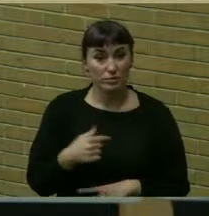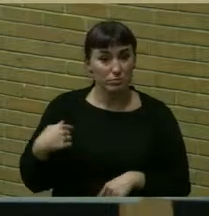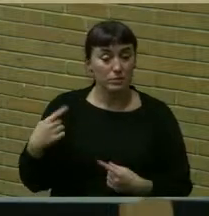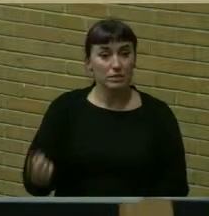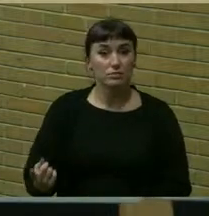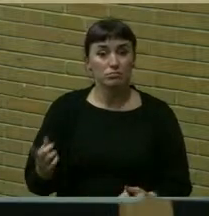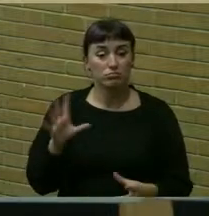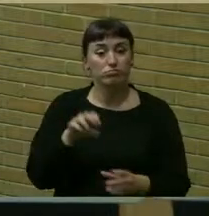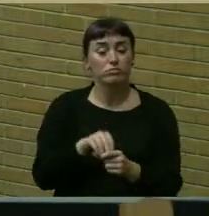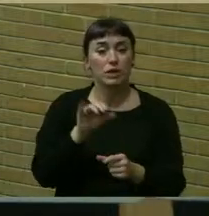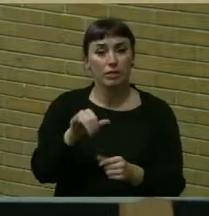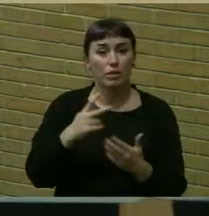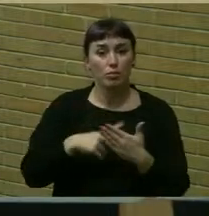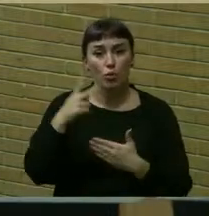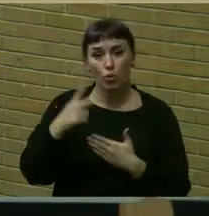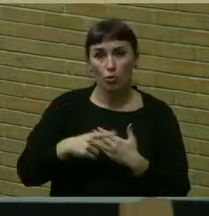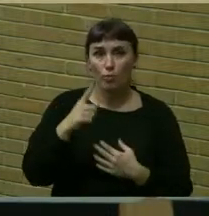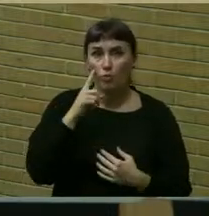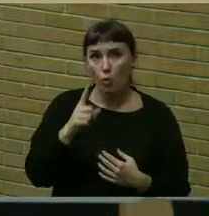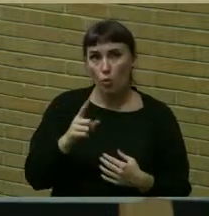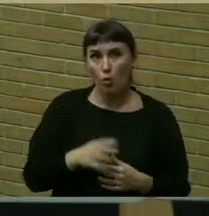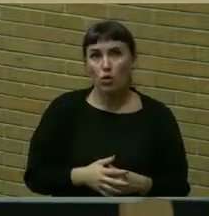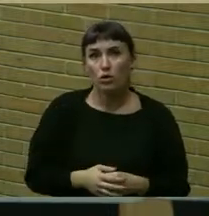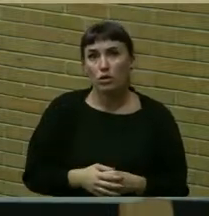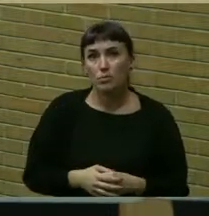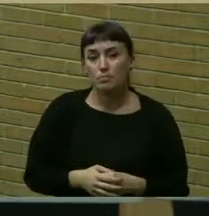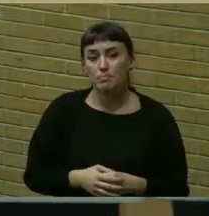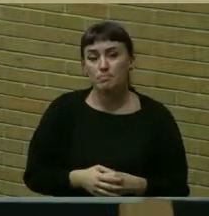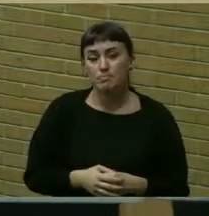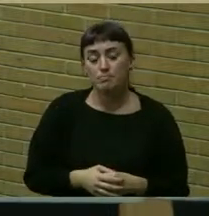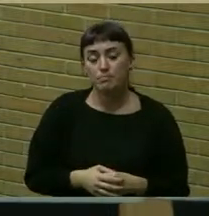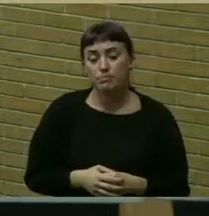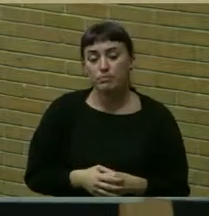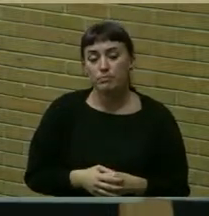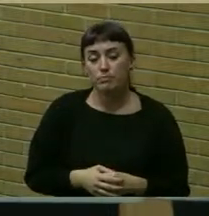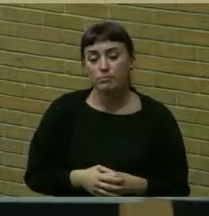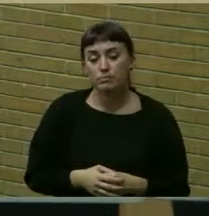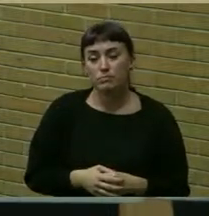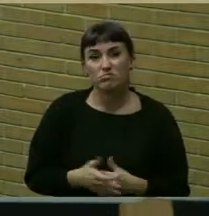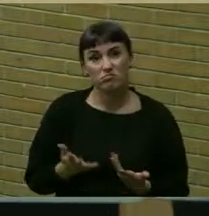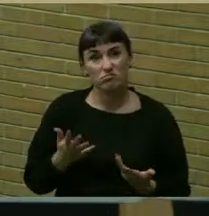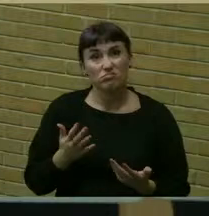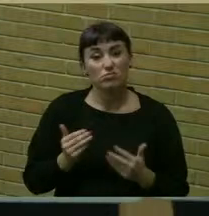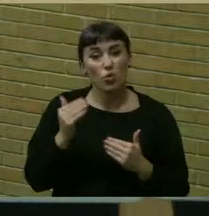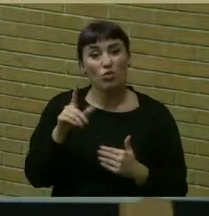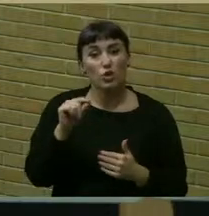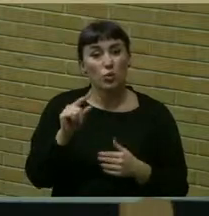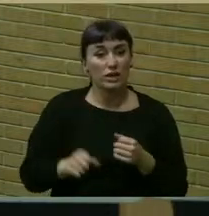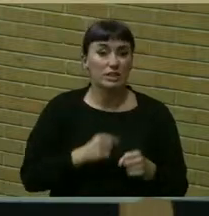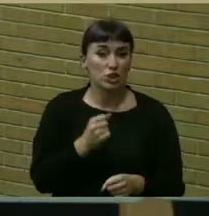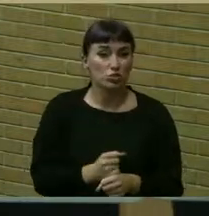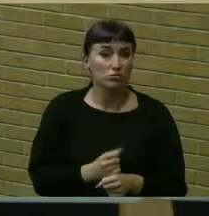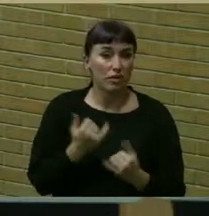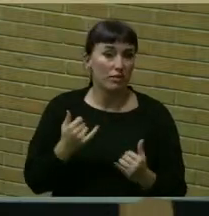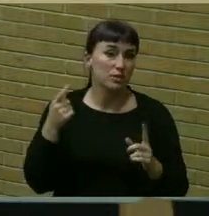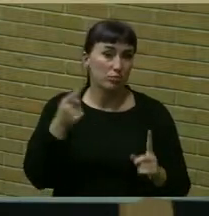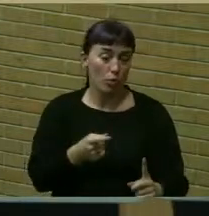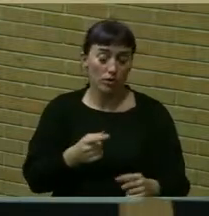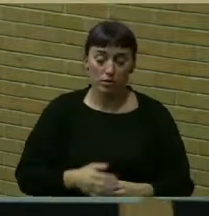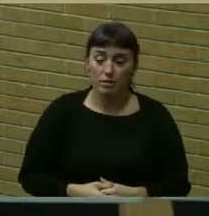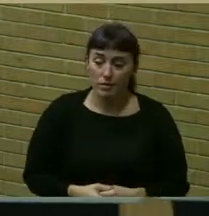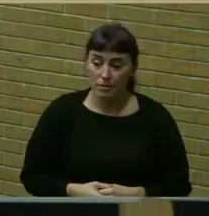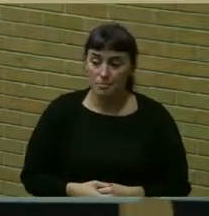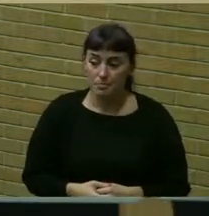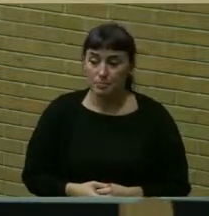a member of that program for um well well over 20 years at this point and